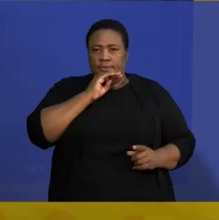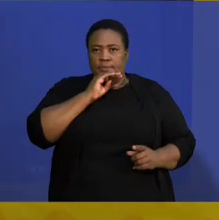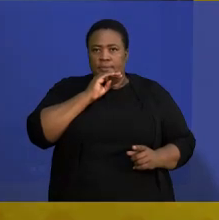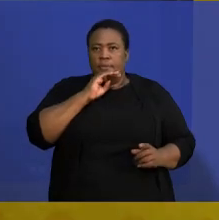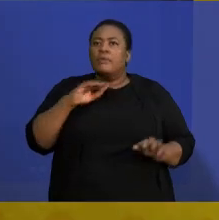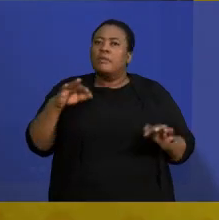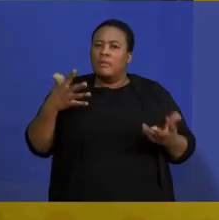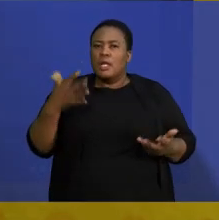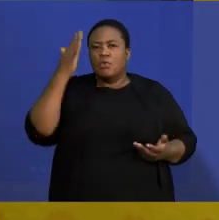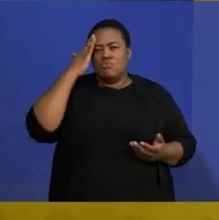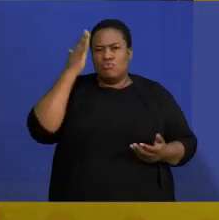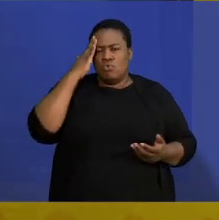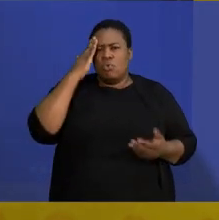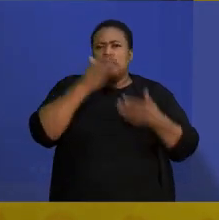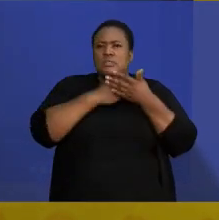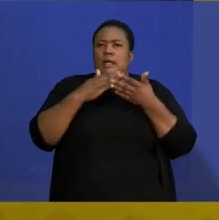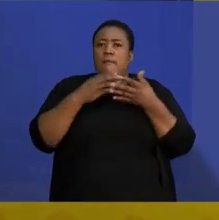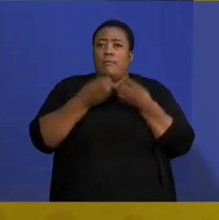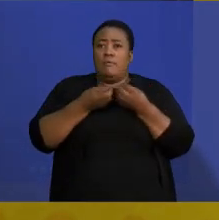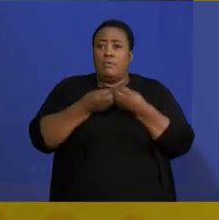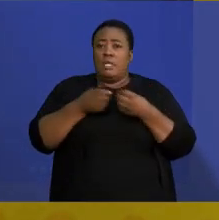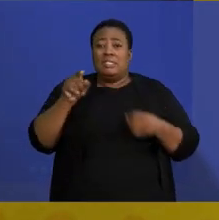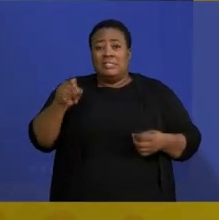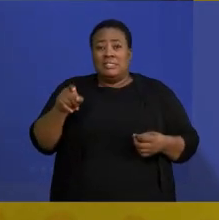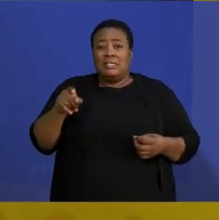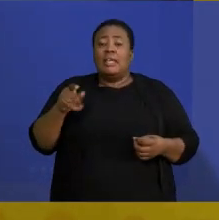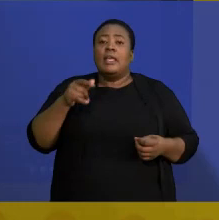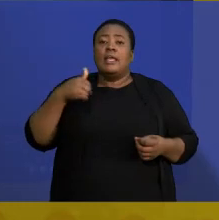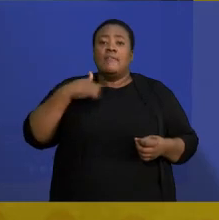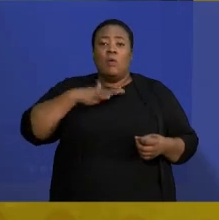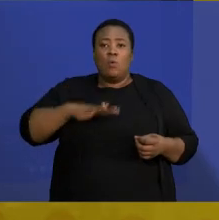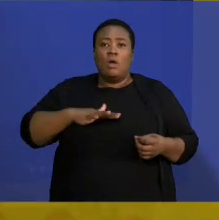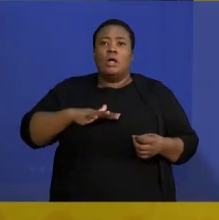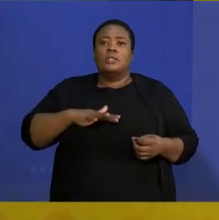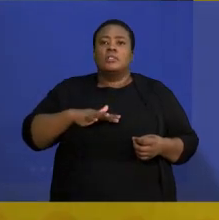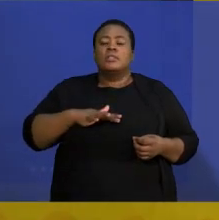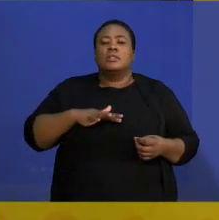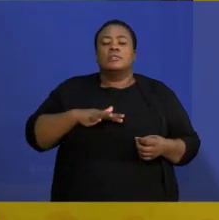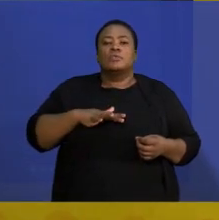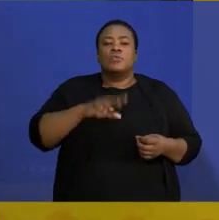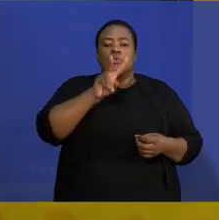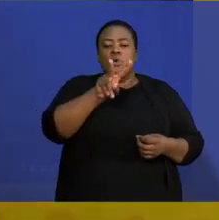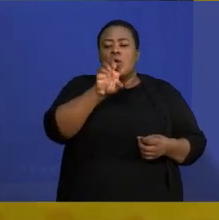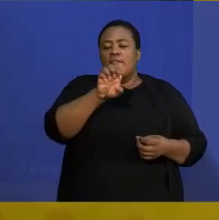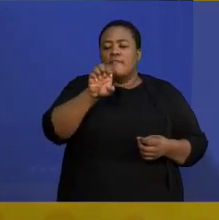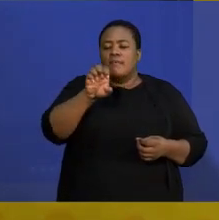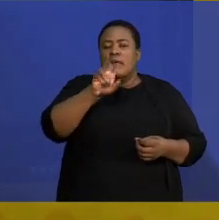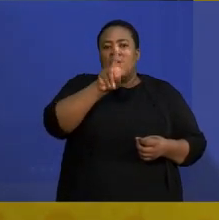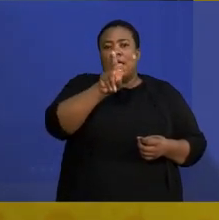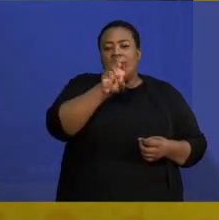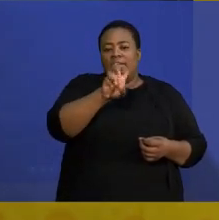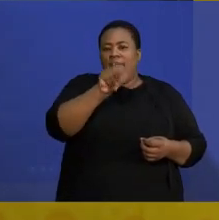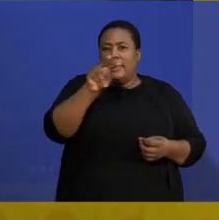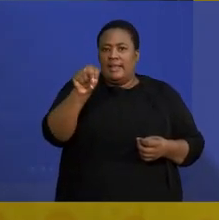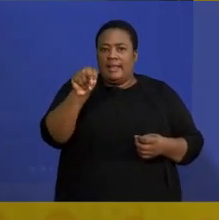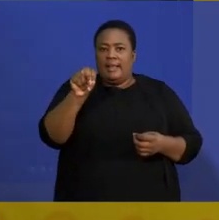you know, some representations of this, if I want to draw a Venn diagram, I will draw two separate circles to indicate that